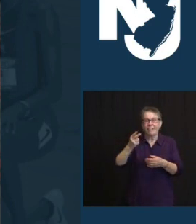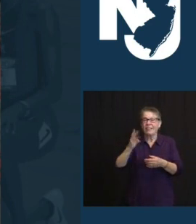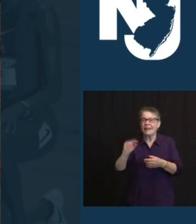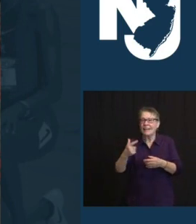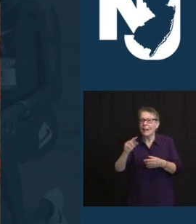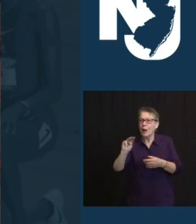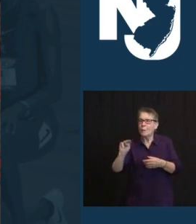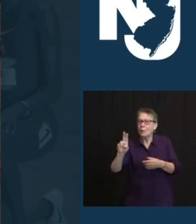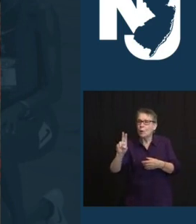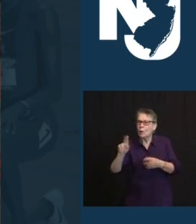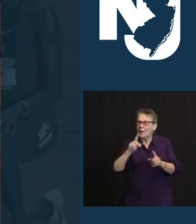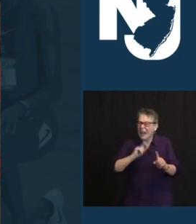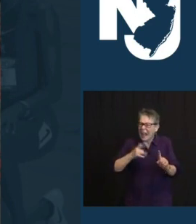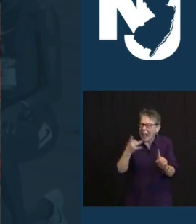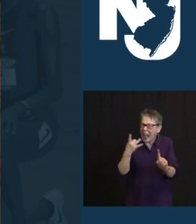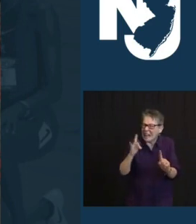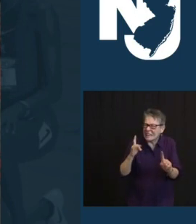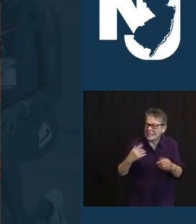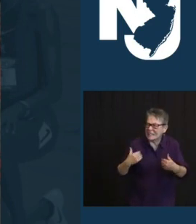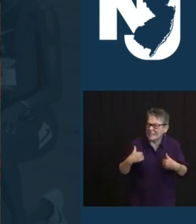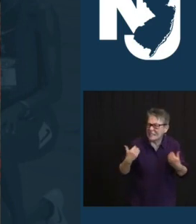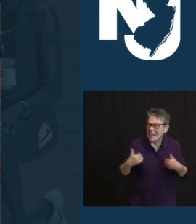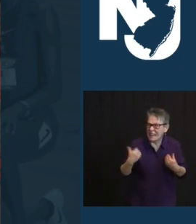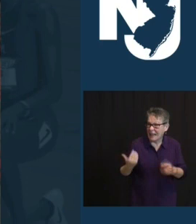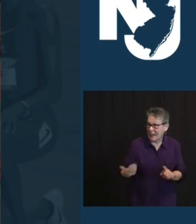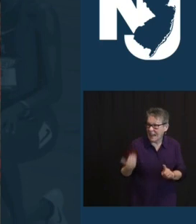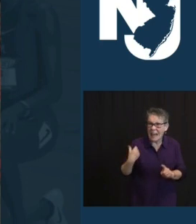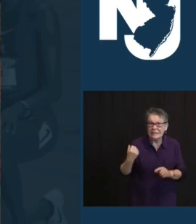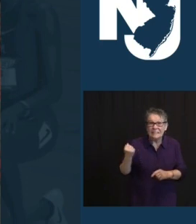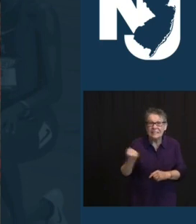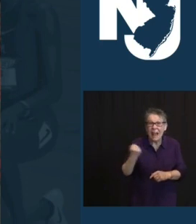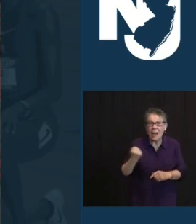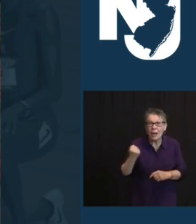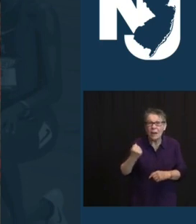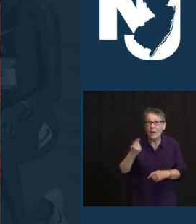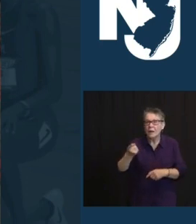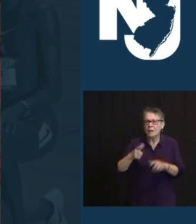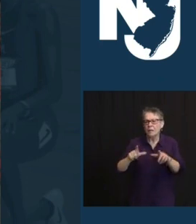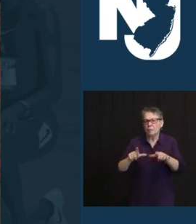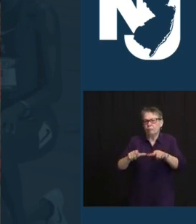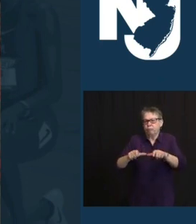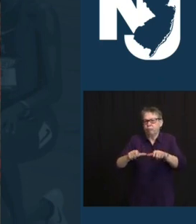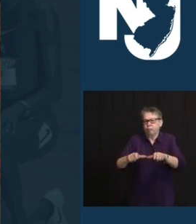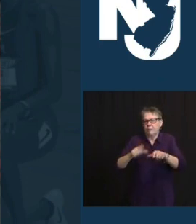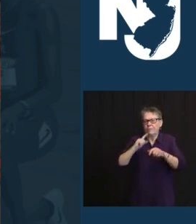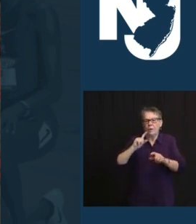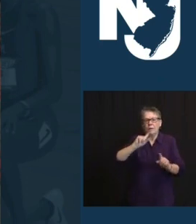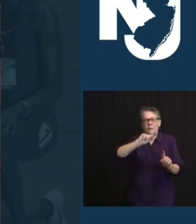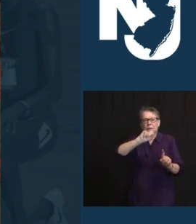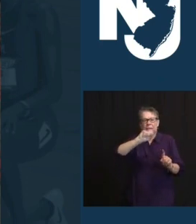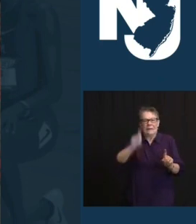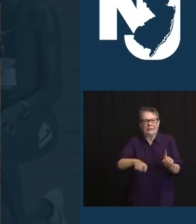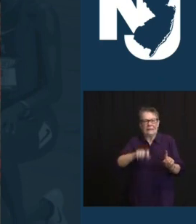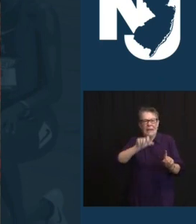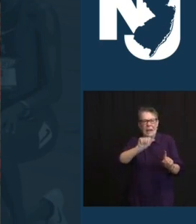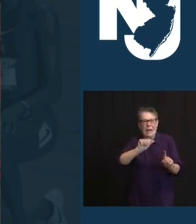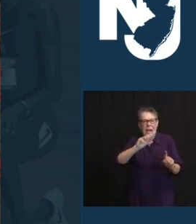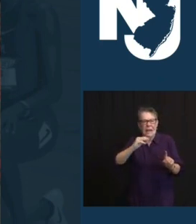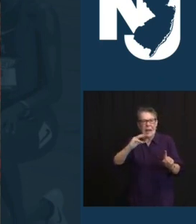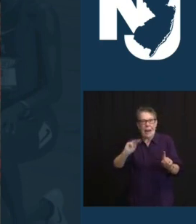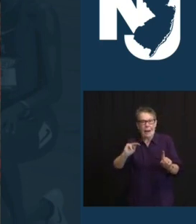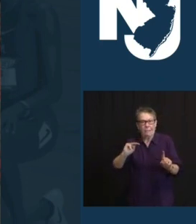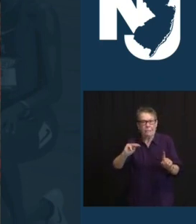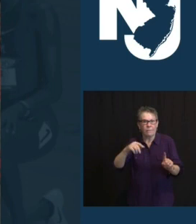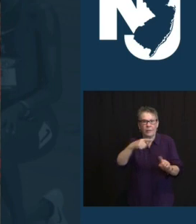AND ON SATURDAY RACING FOR TEXAS A&M AT THE SEC INDOOR TRACK CHAMPIONSHIPS. THE FRESHMAN,